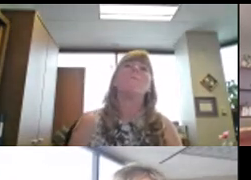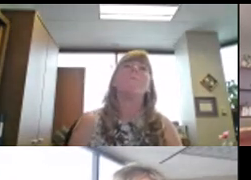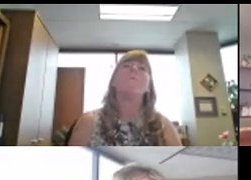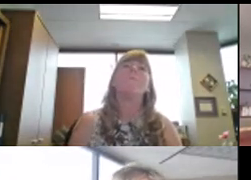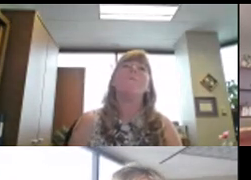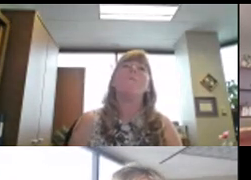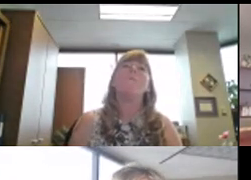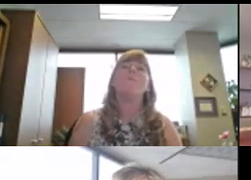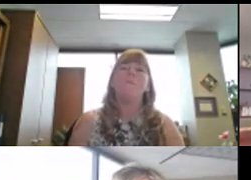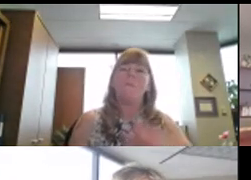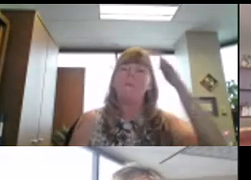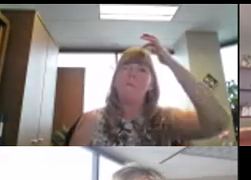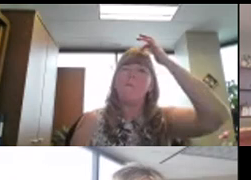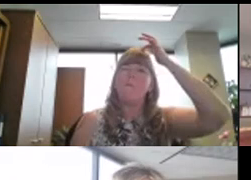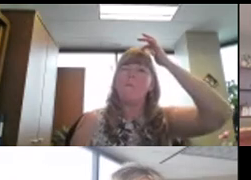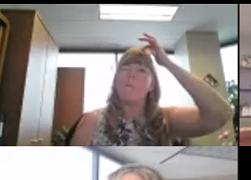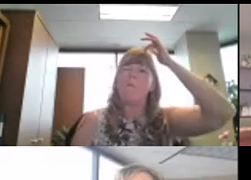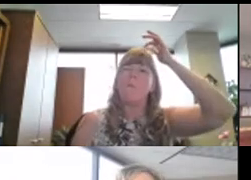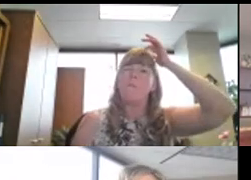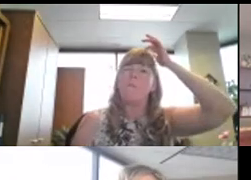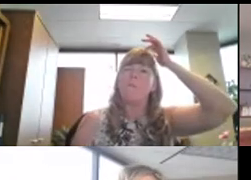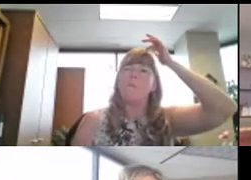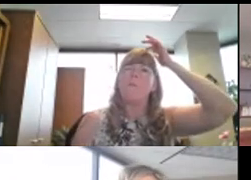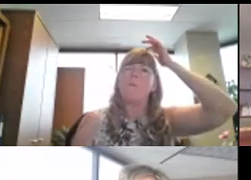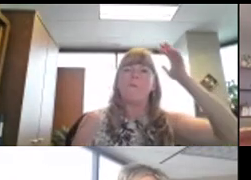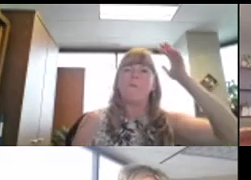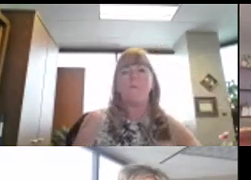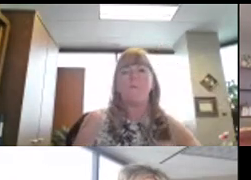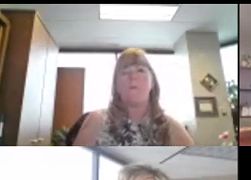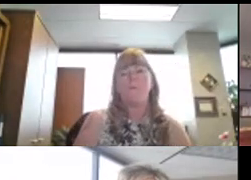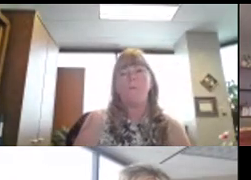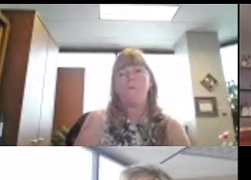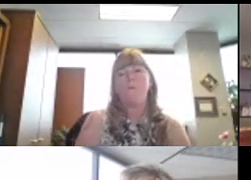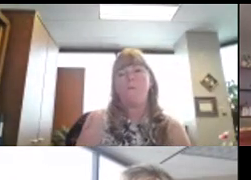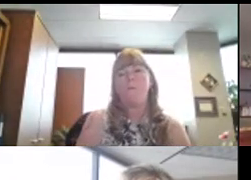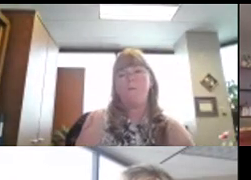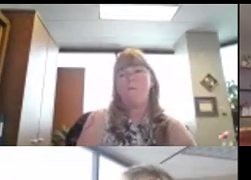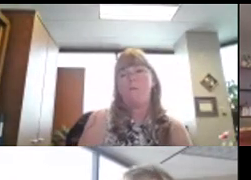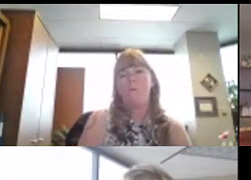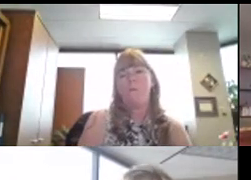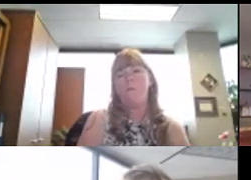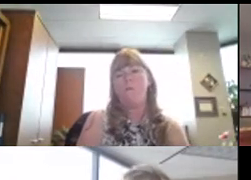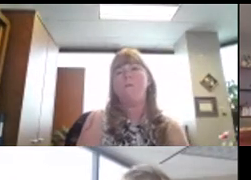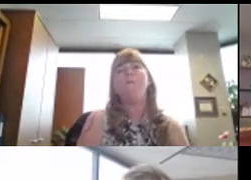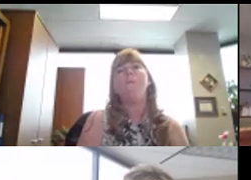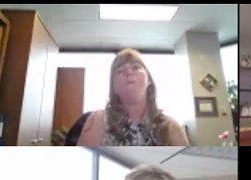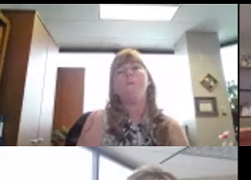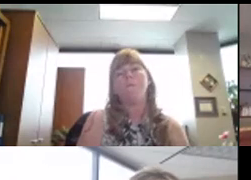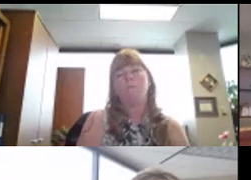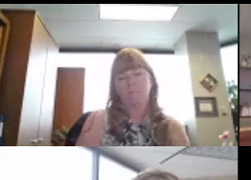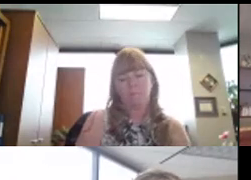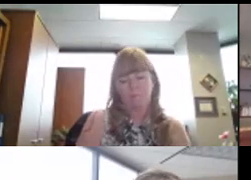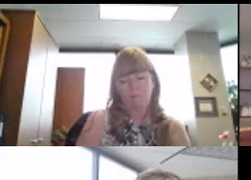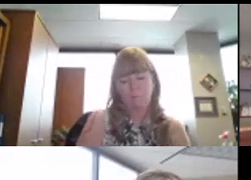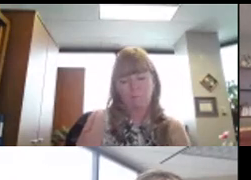provide that. Oh, yeah, yeah, we do. I have it right here. I look at it quarterly, and I make